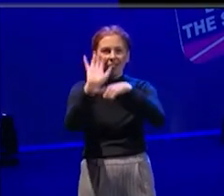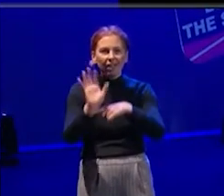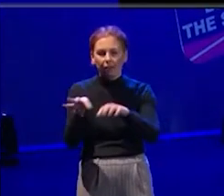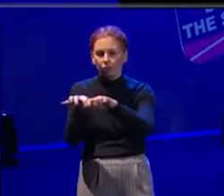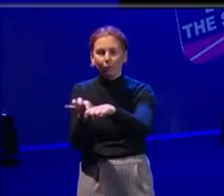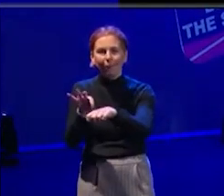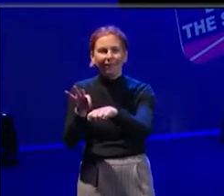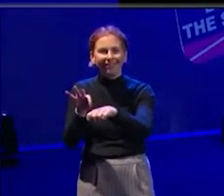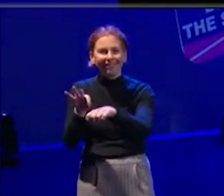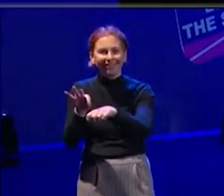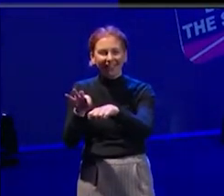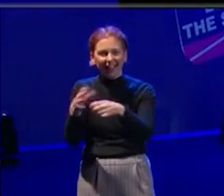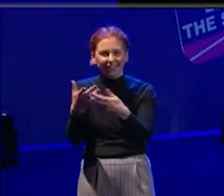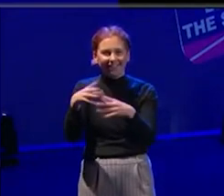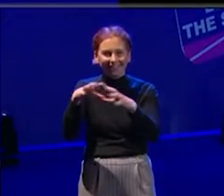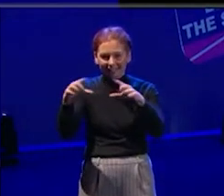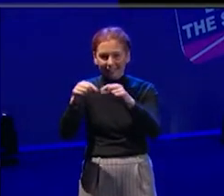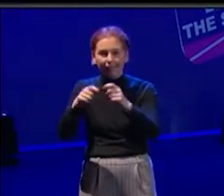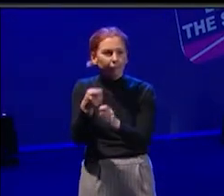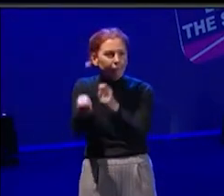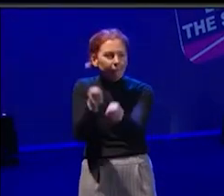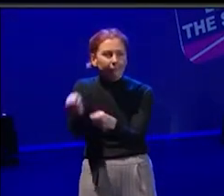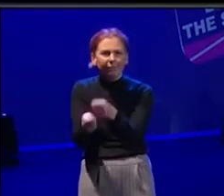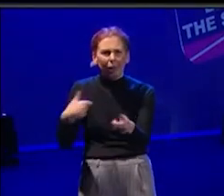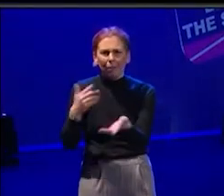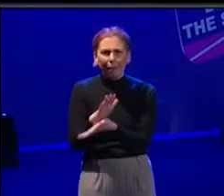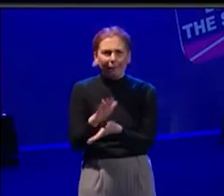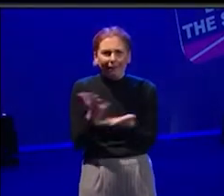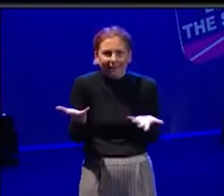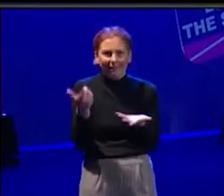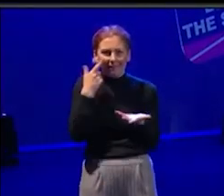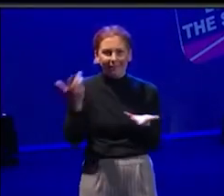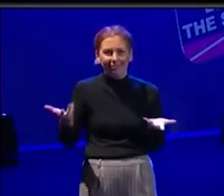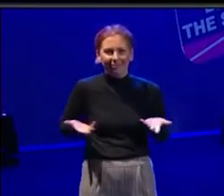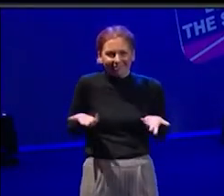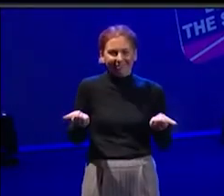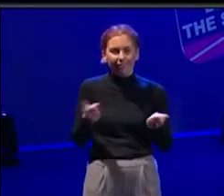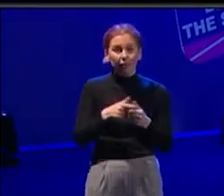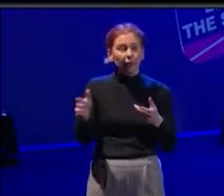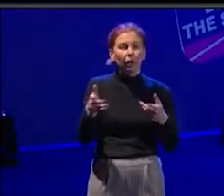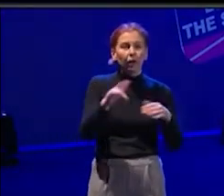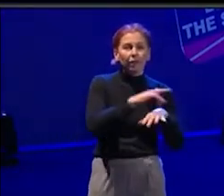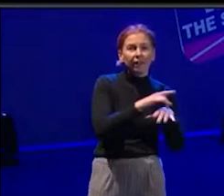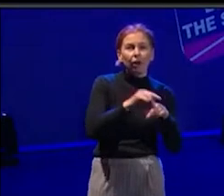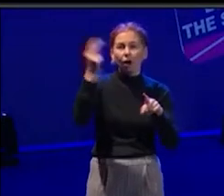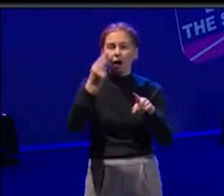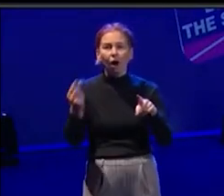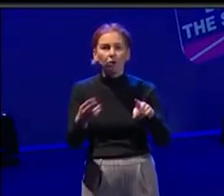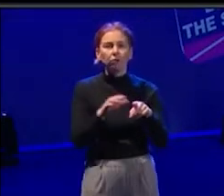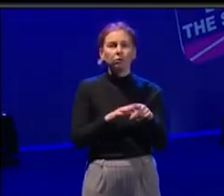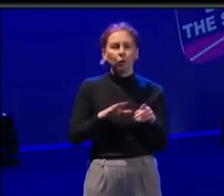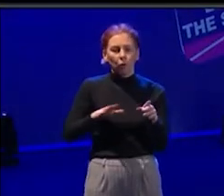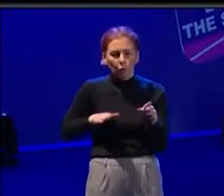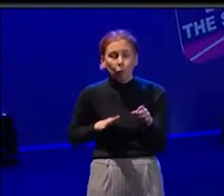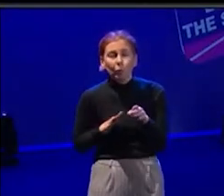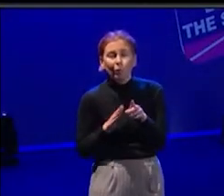shift and change however the world goes. So I think because theatre and arts isn't really that linear, it's not like you reach a point and then you're